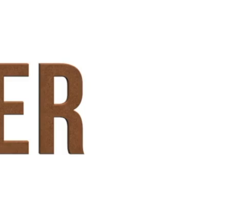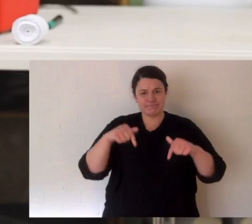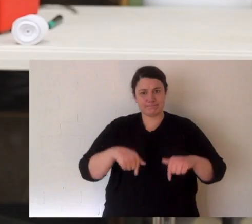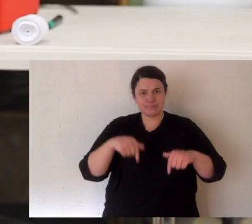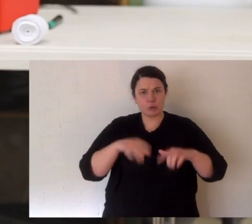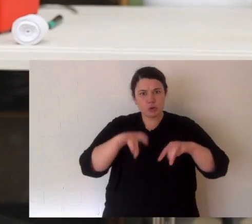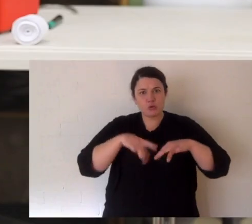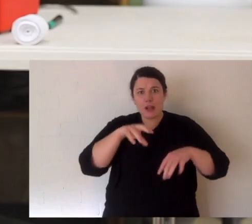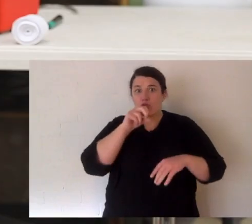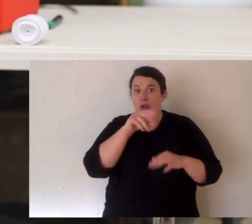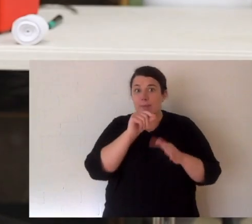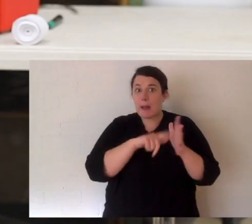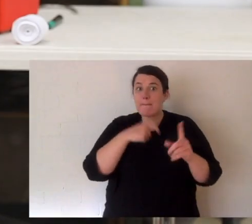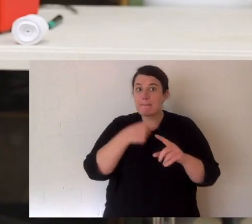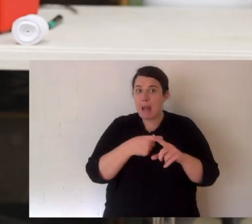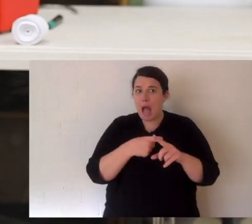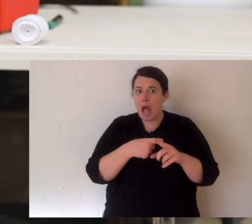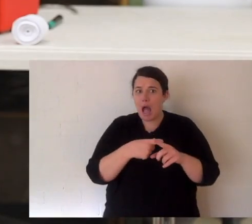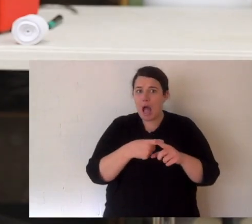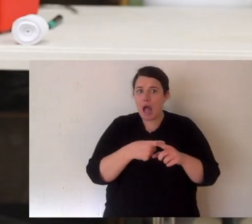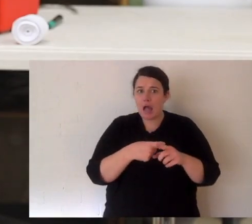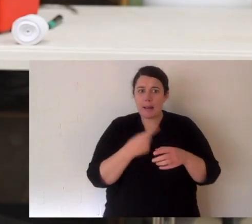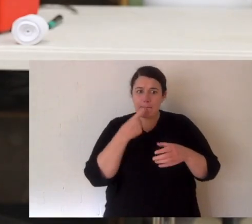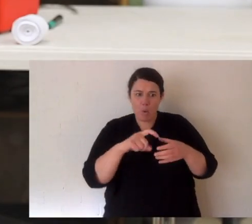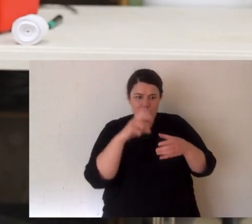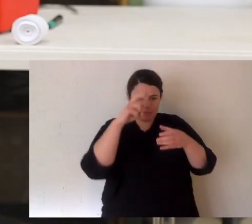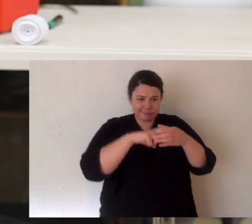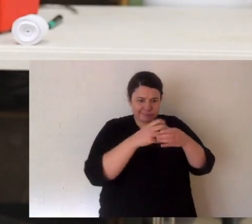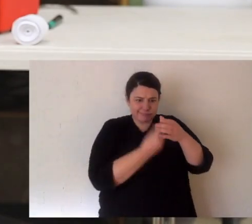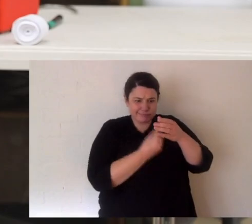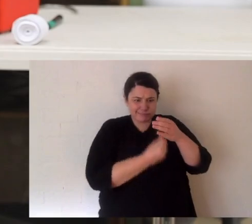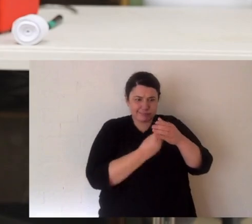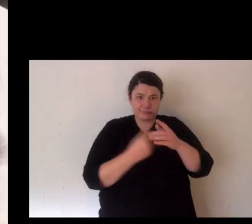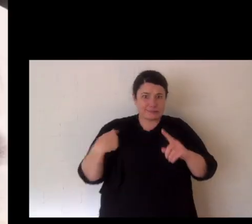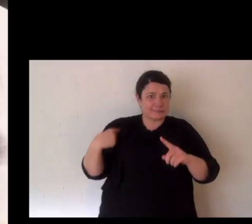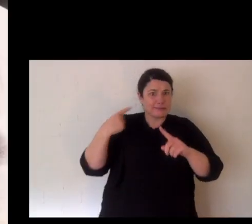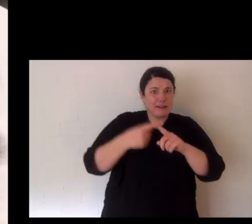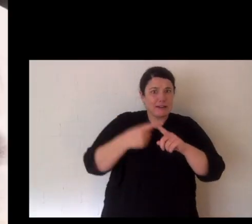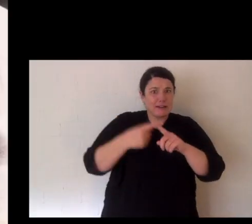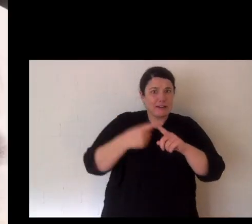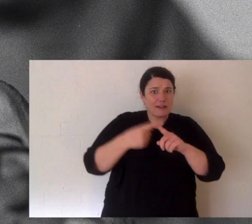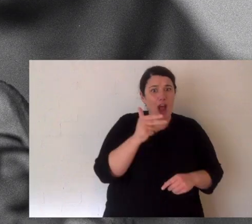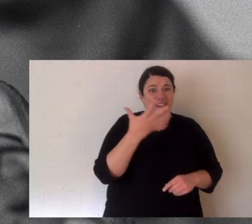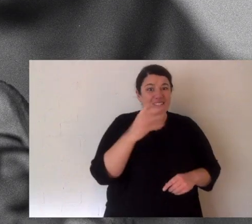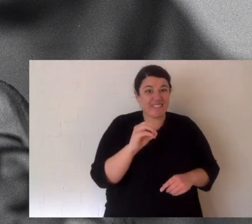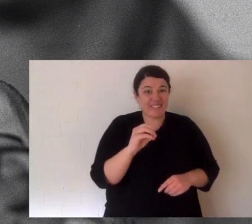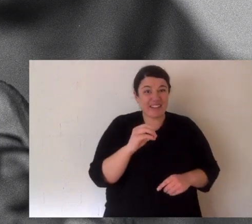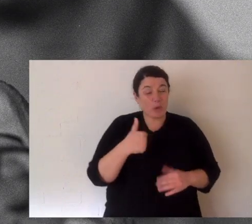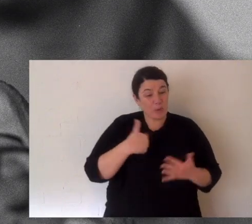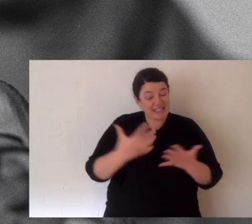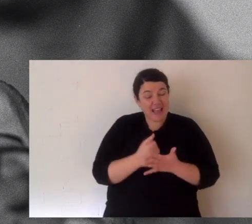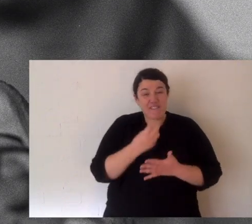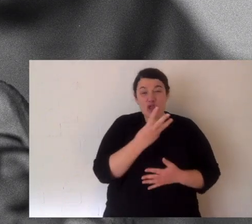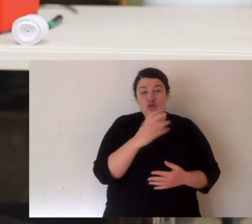The Australian Reptile Park has milked venomous snakes for their venom since the 1950s. We save about